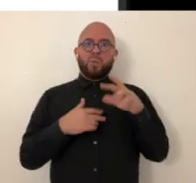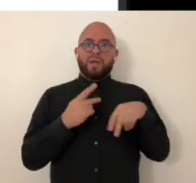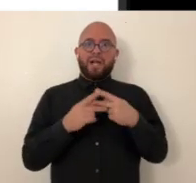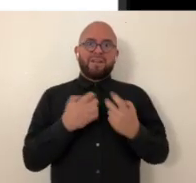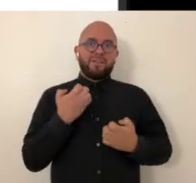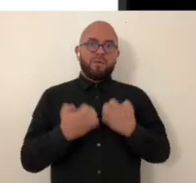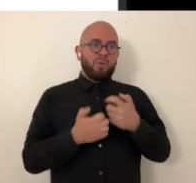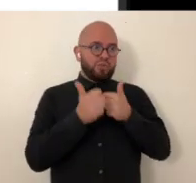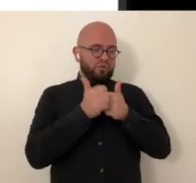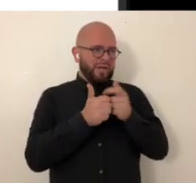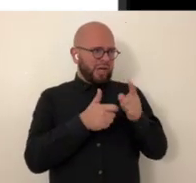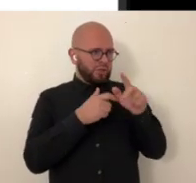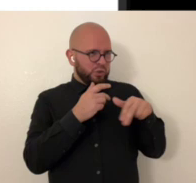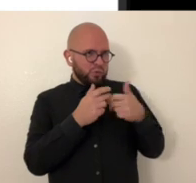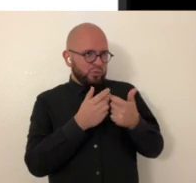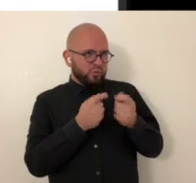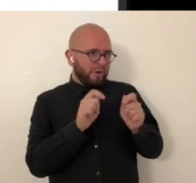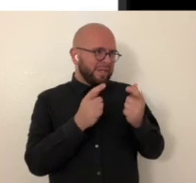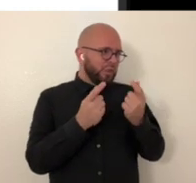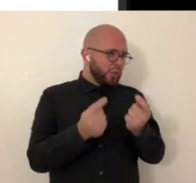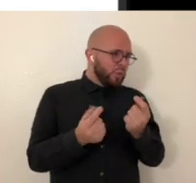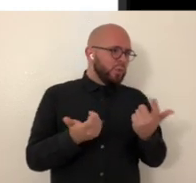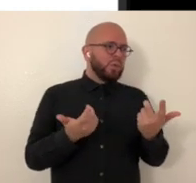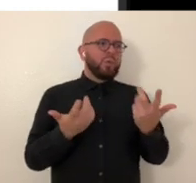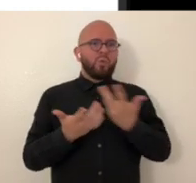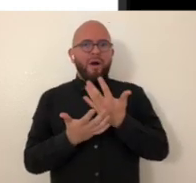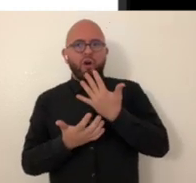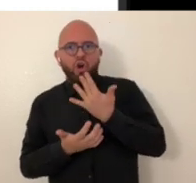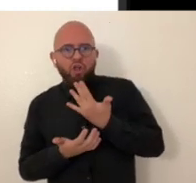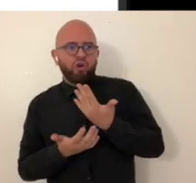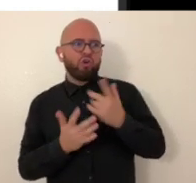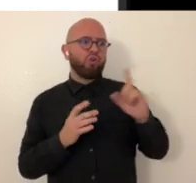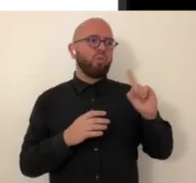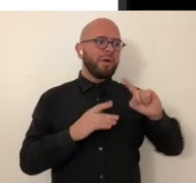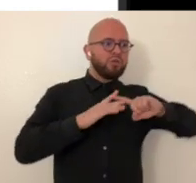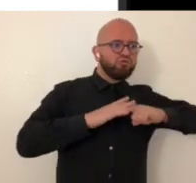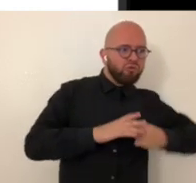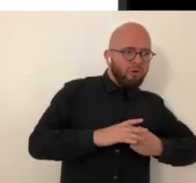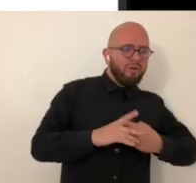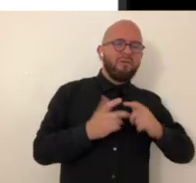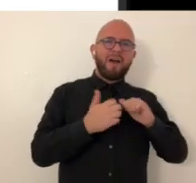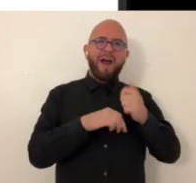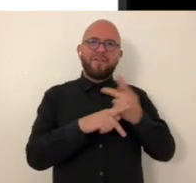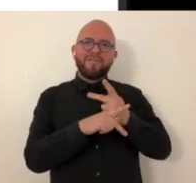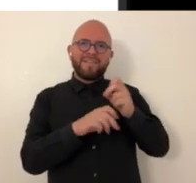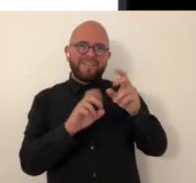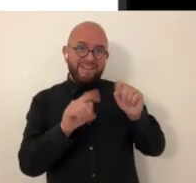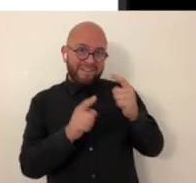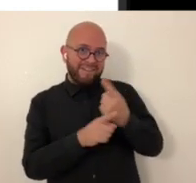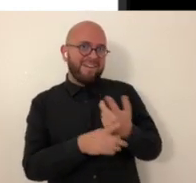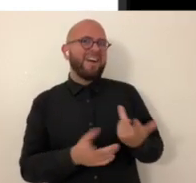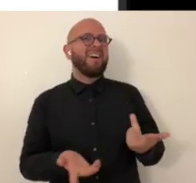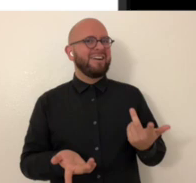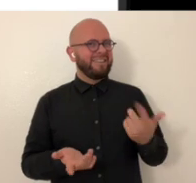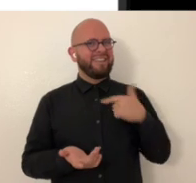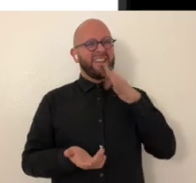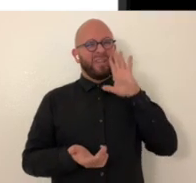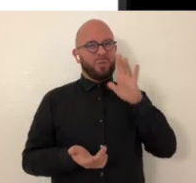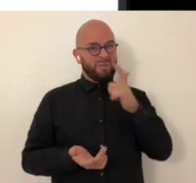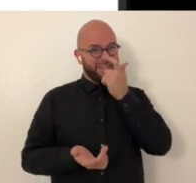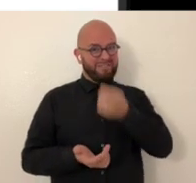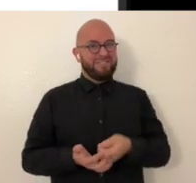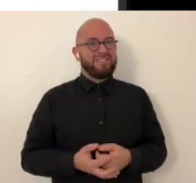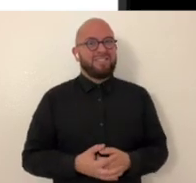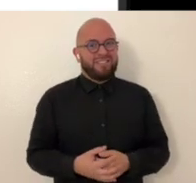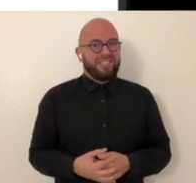because i what kind of emotion tracking are you trying to do what kind of color tracking and where do you start how do